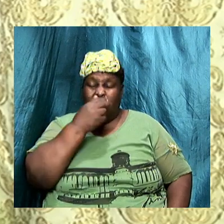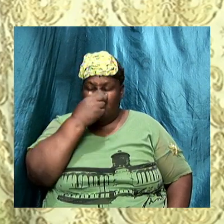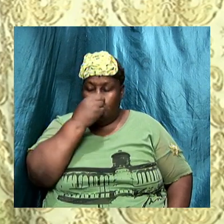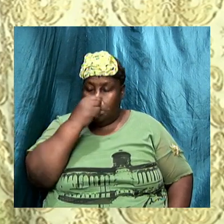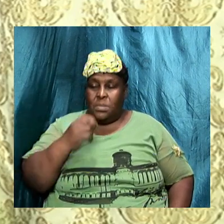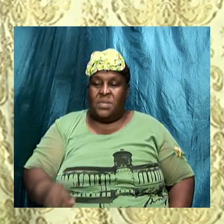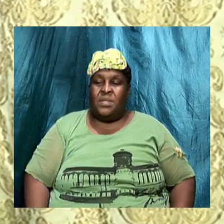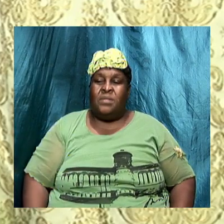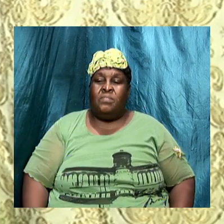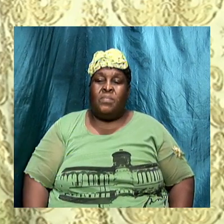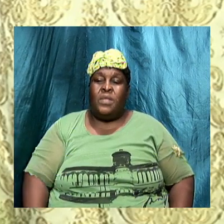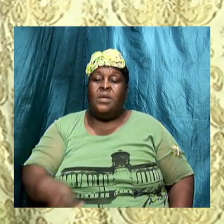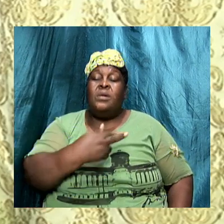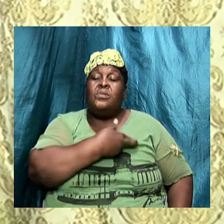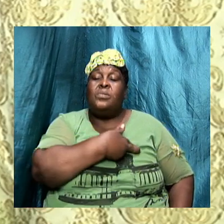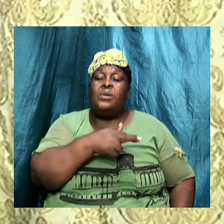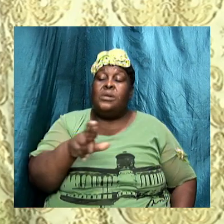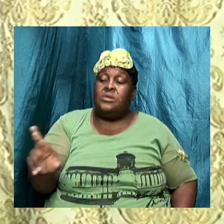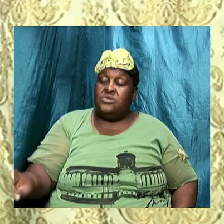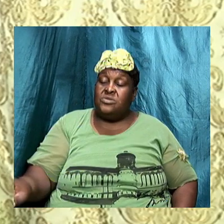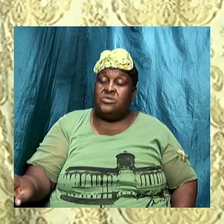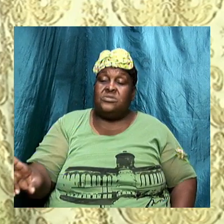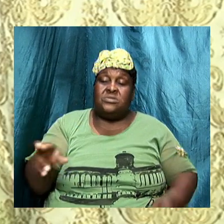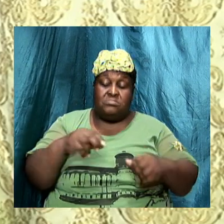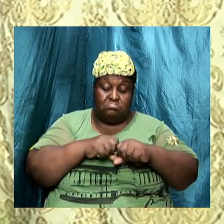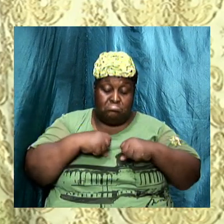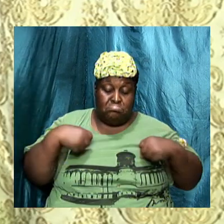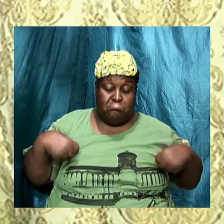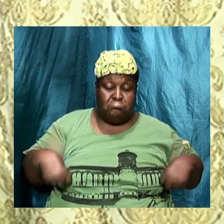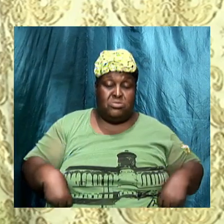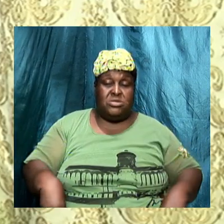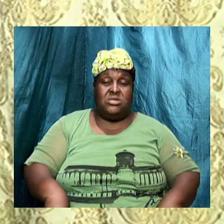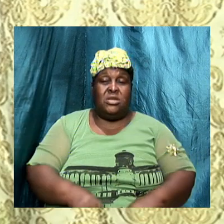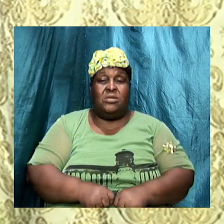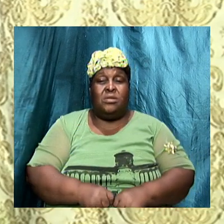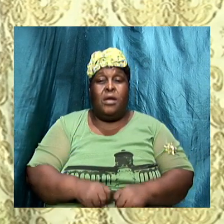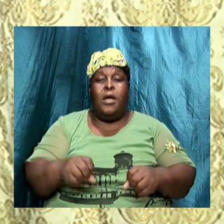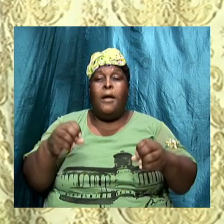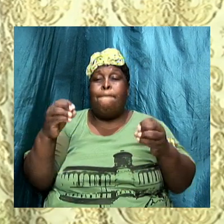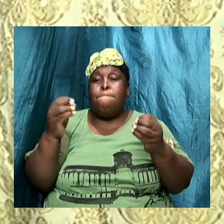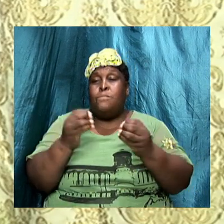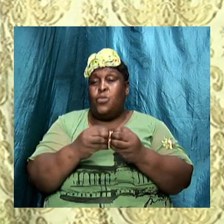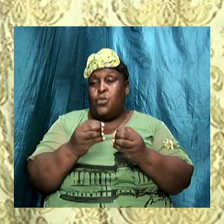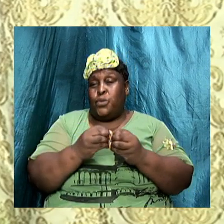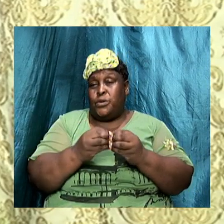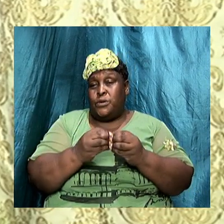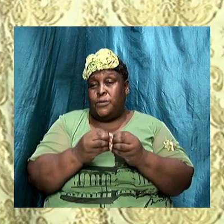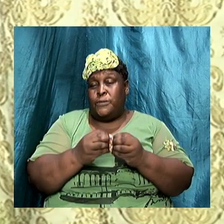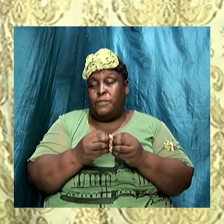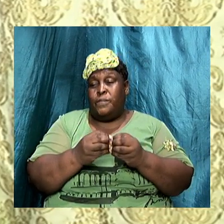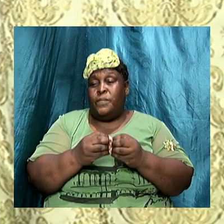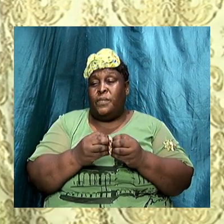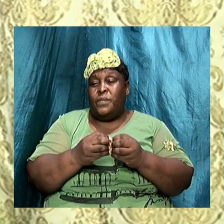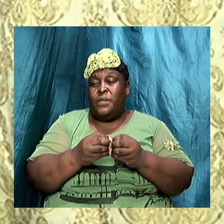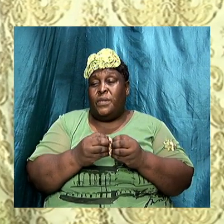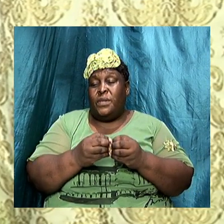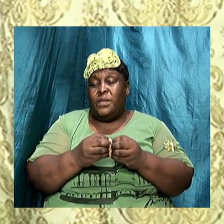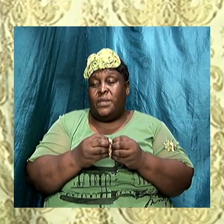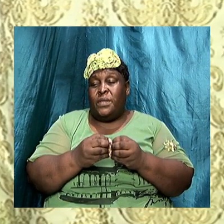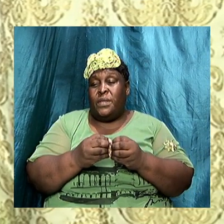religiously the Sadducees were more conservative